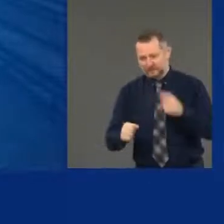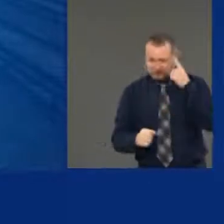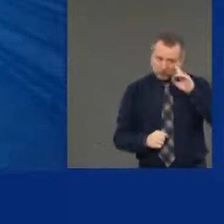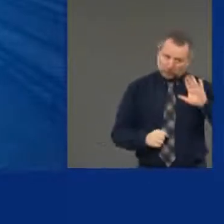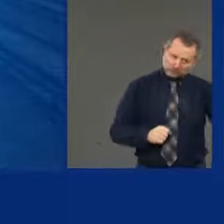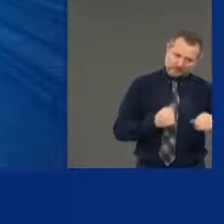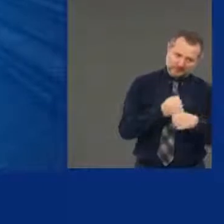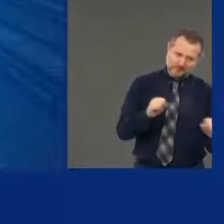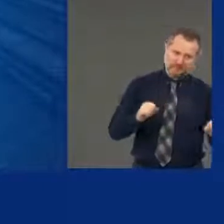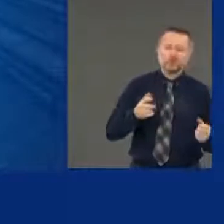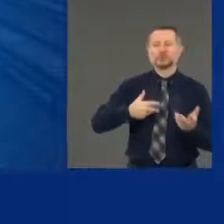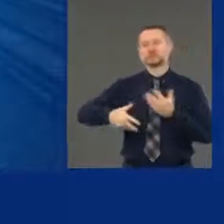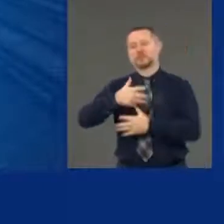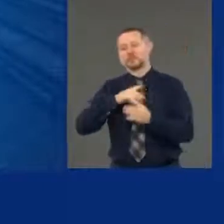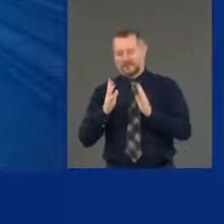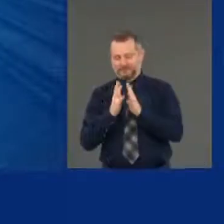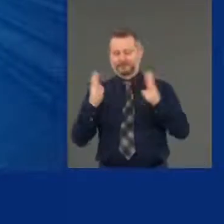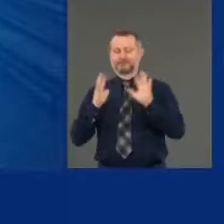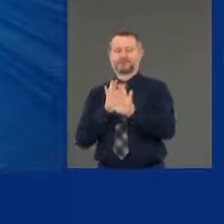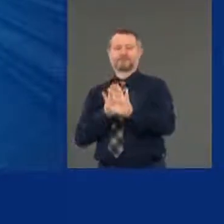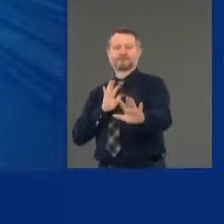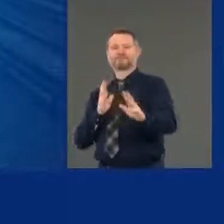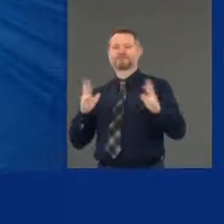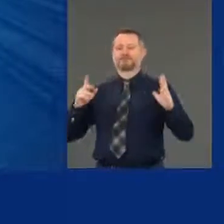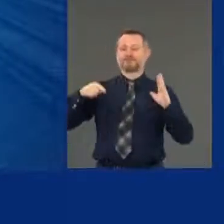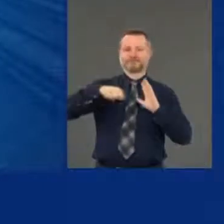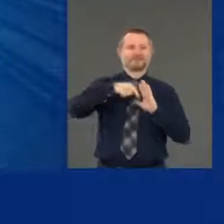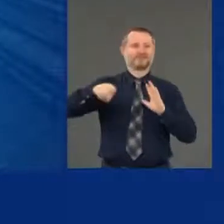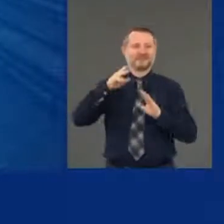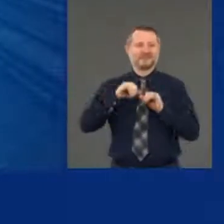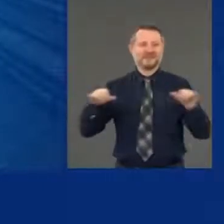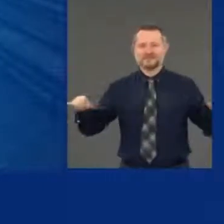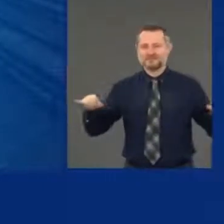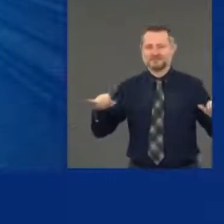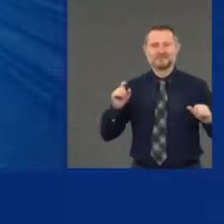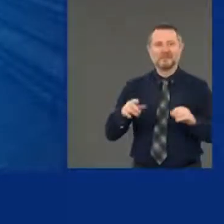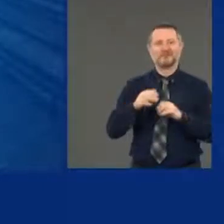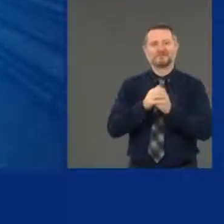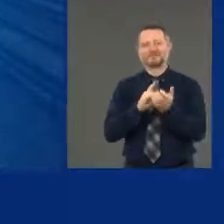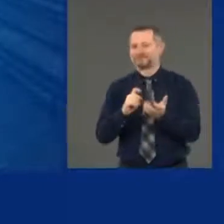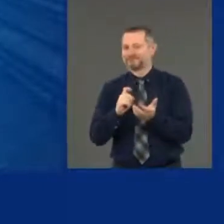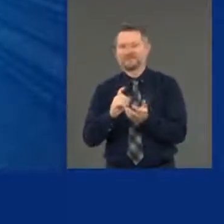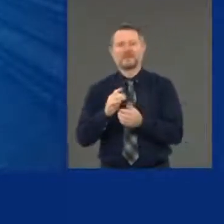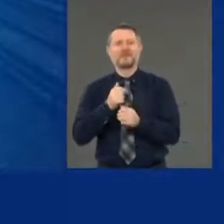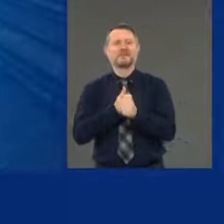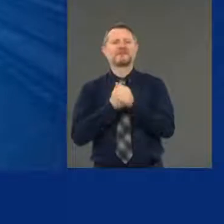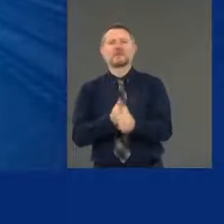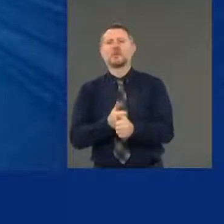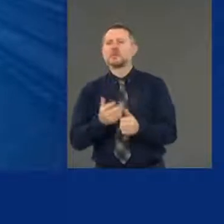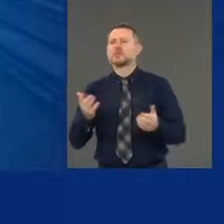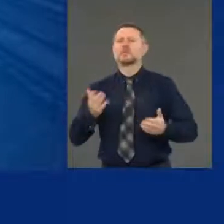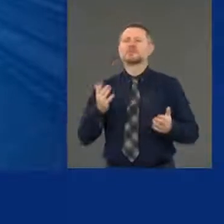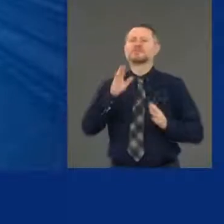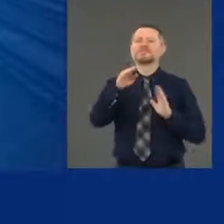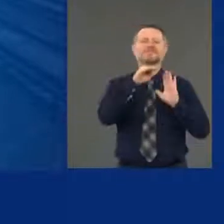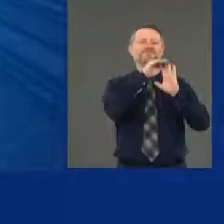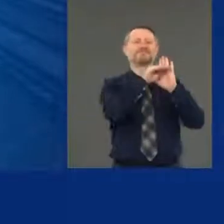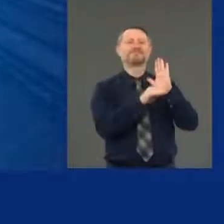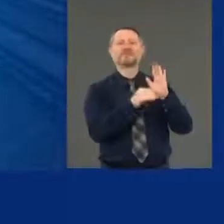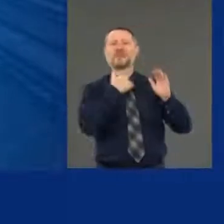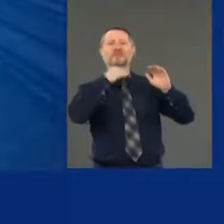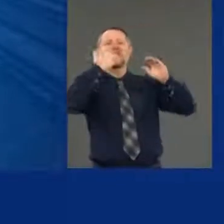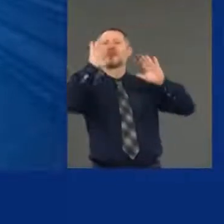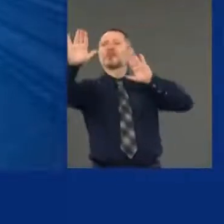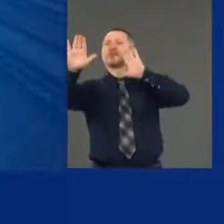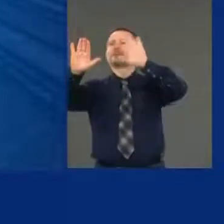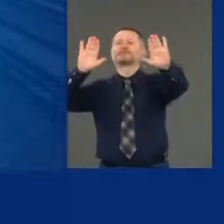six feet apart. Use hand sanitizer and observe the decal guidance. I think when you get on